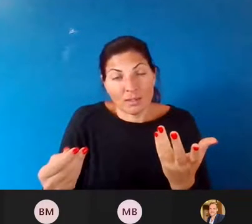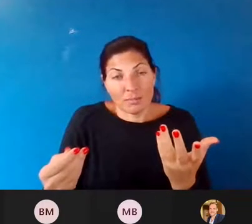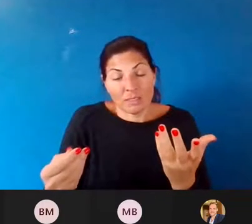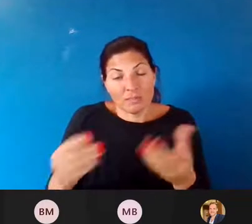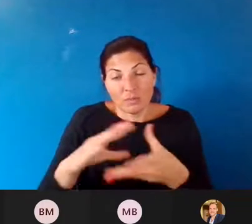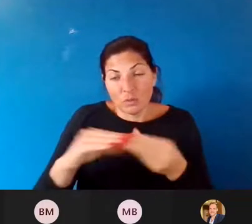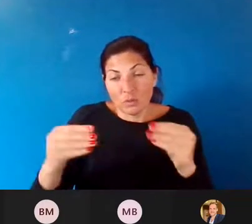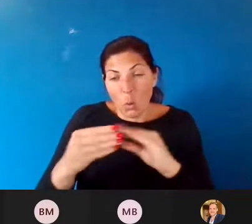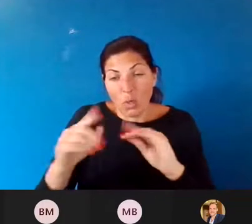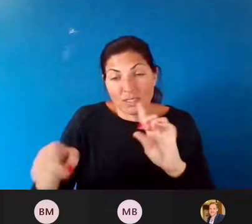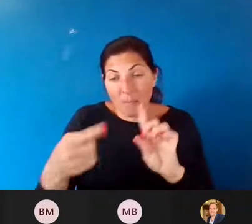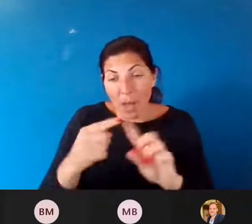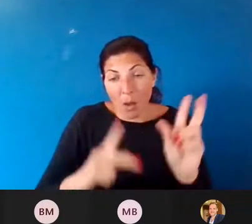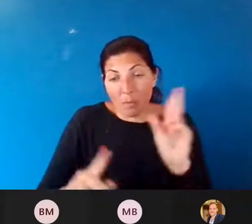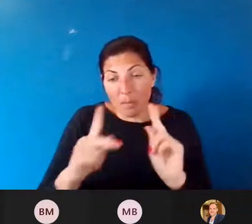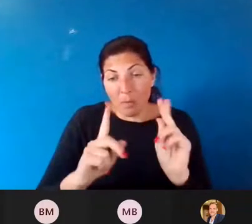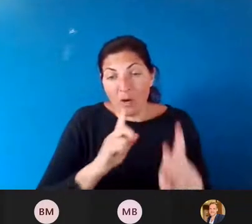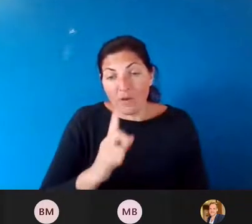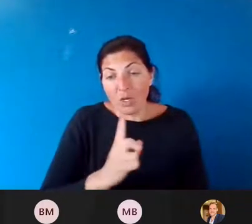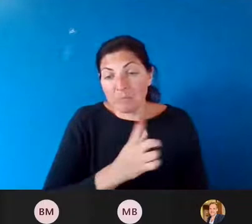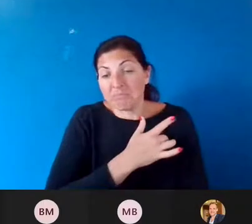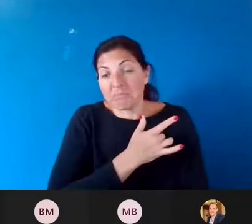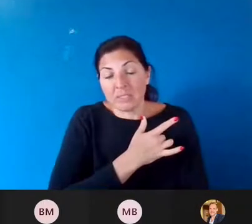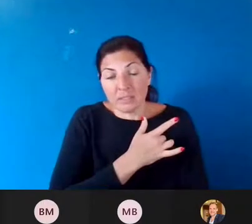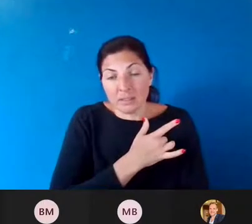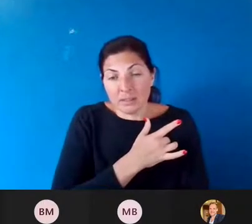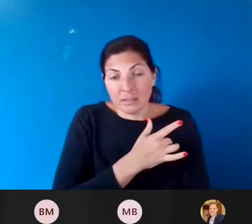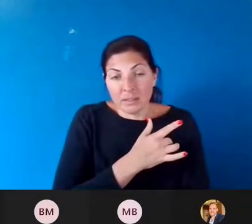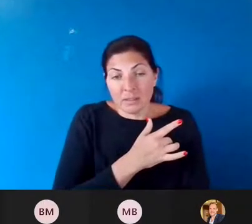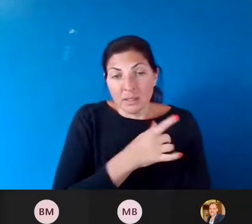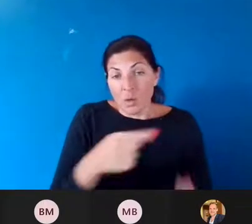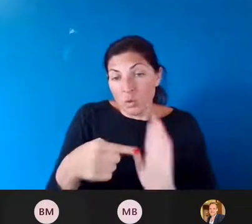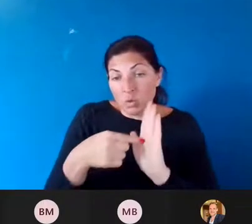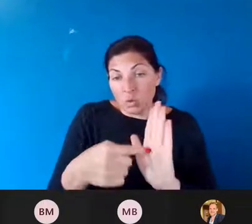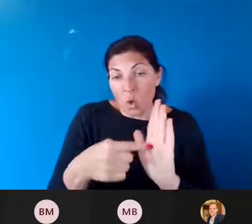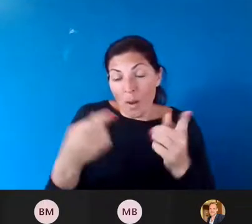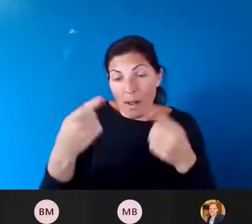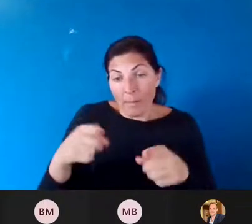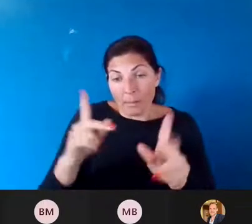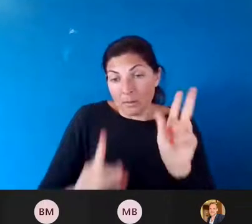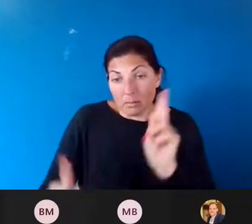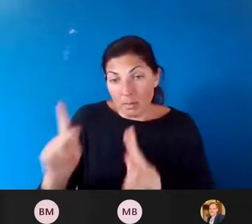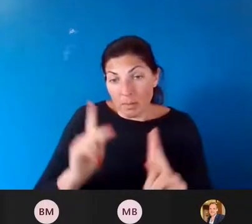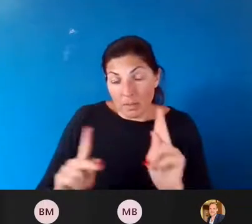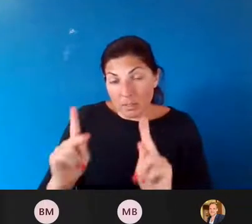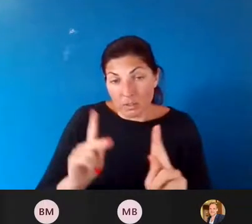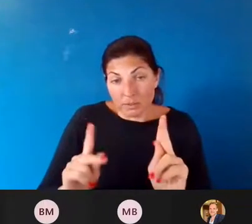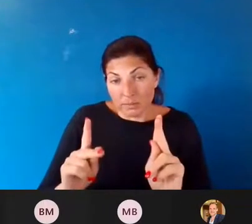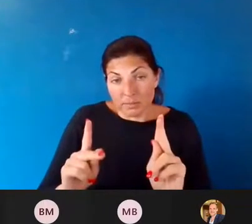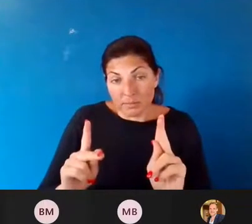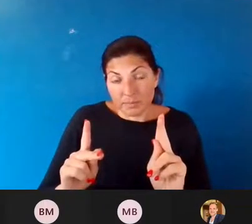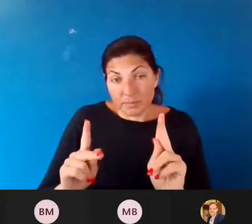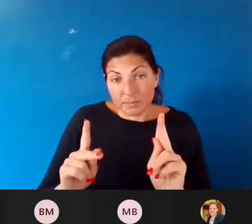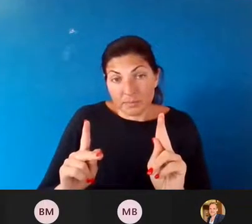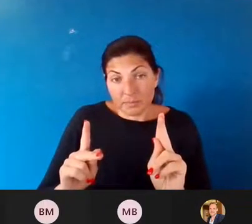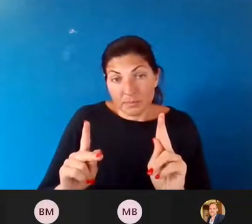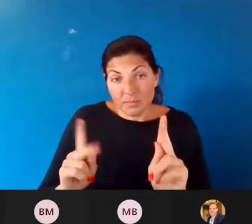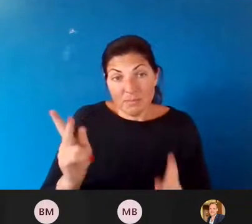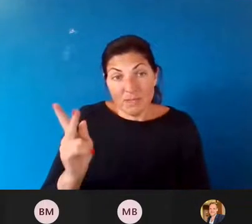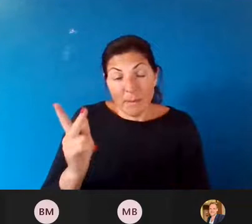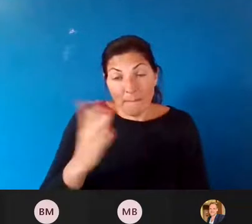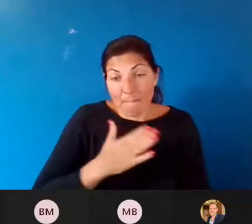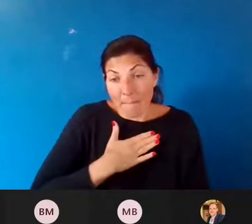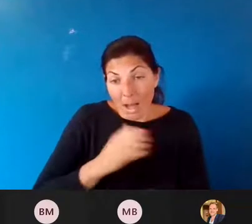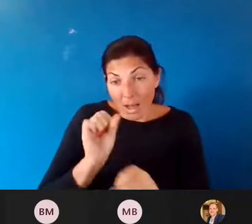that stories that illustrate what happens in population are compelling. And I see my job as